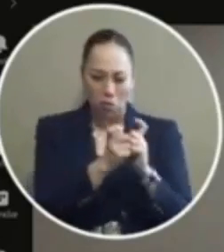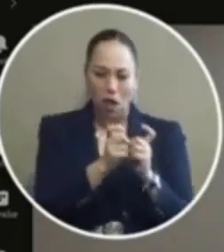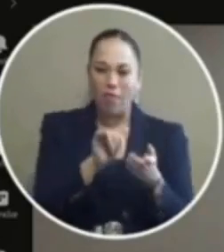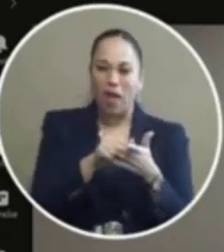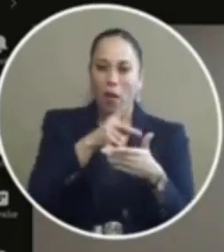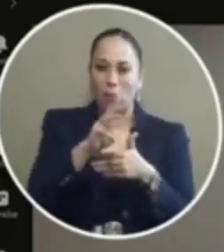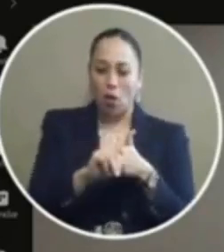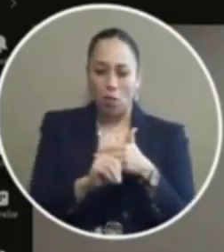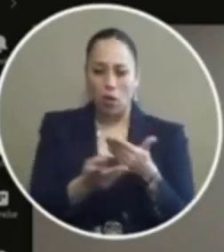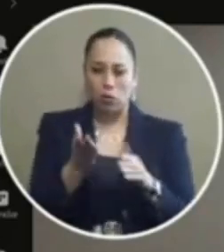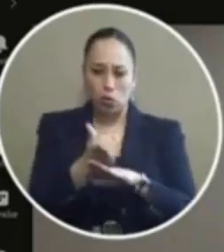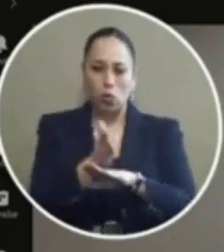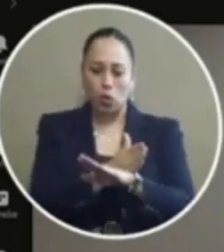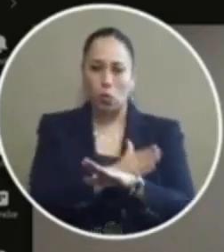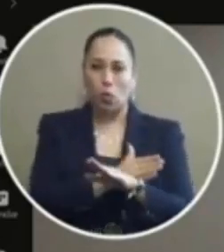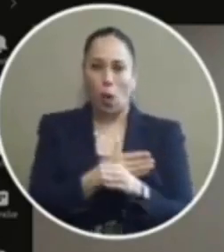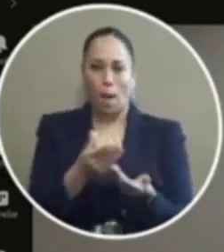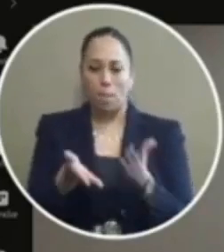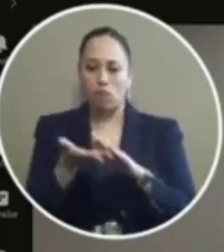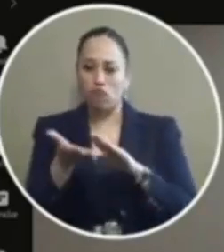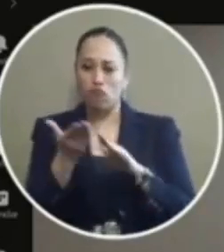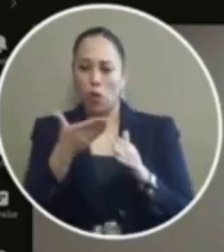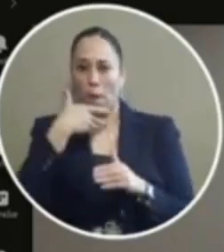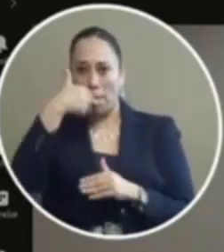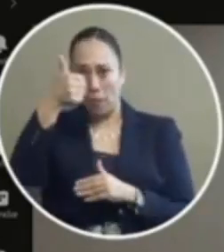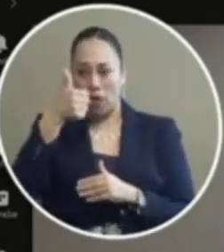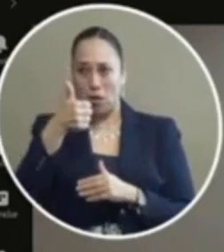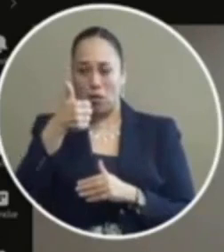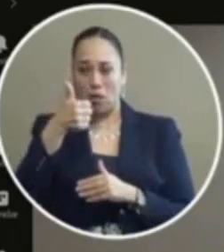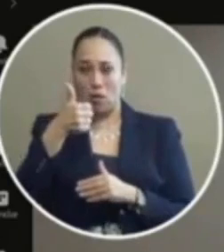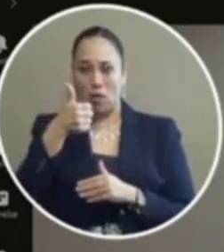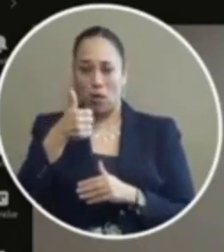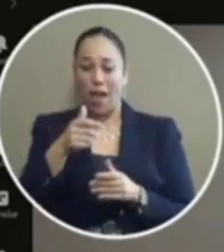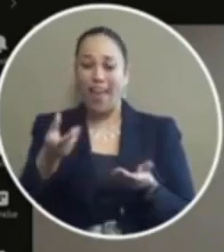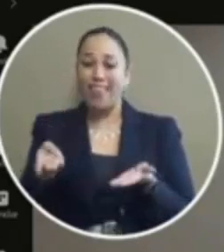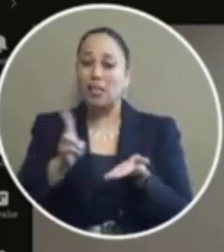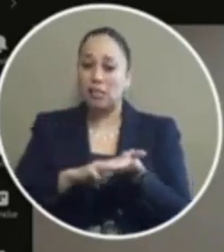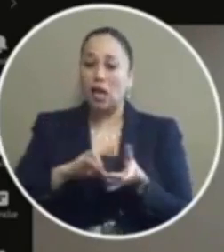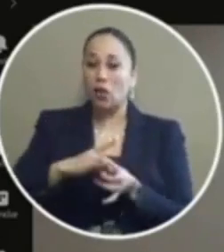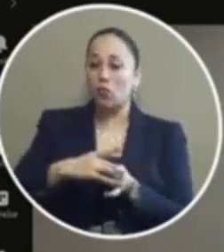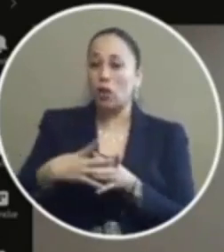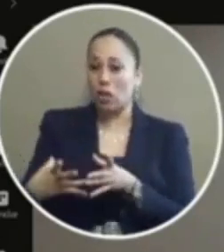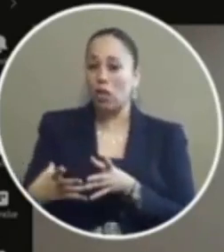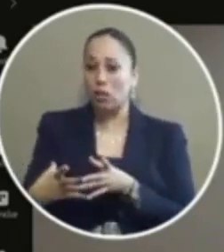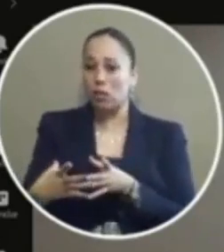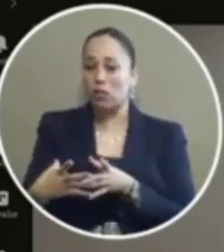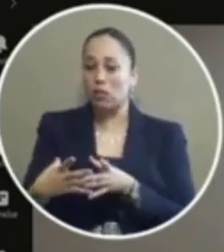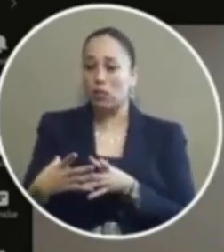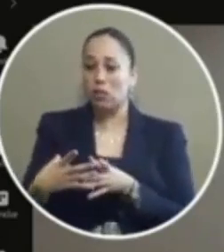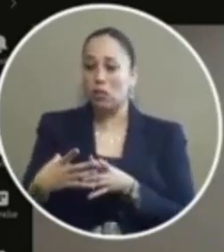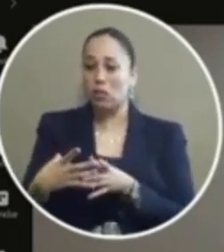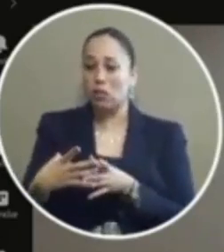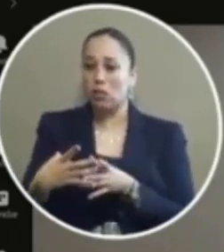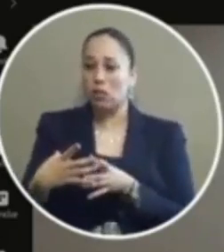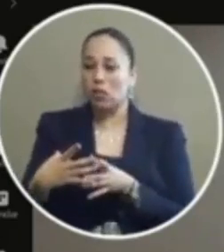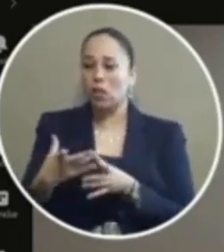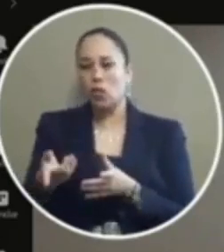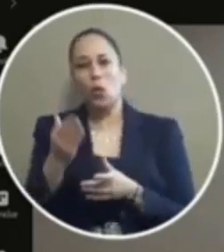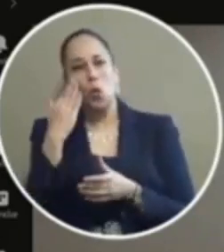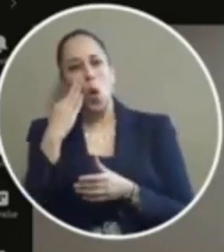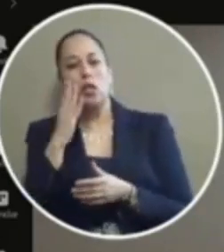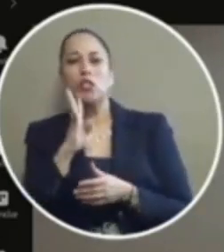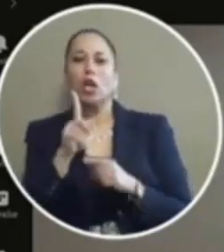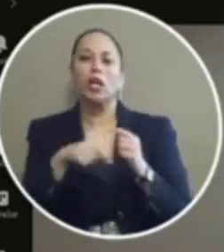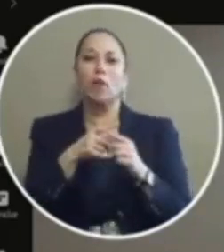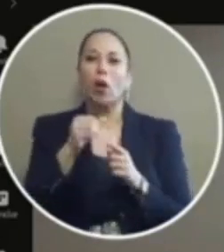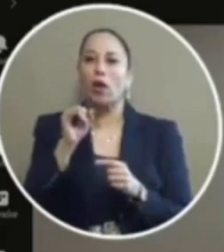to make it work better and more efficiently now the site and release i mean it's you know he talks about the